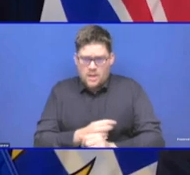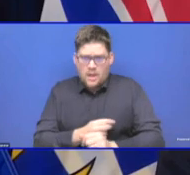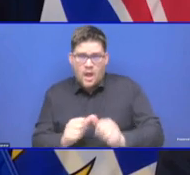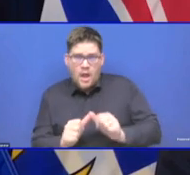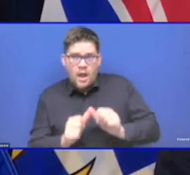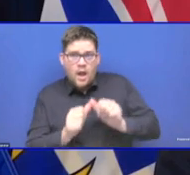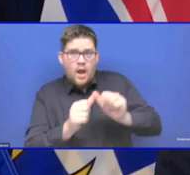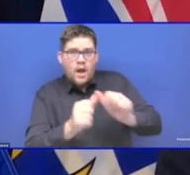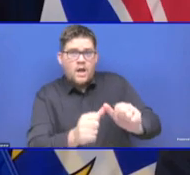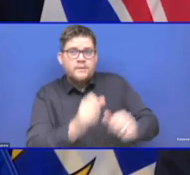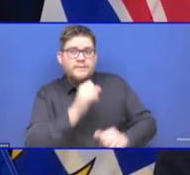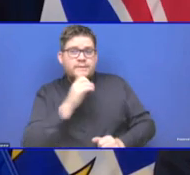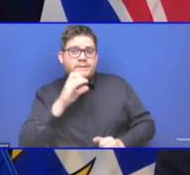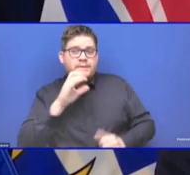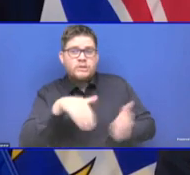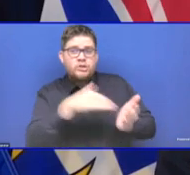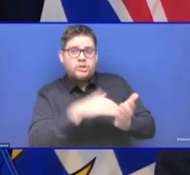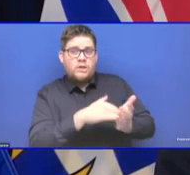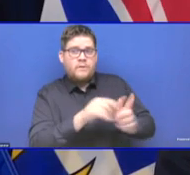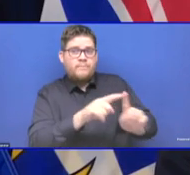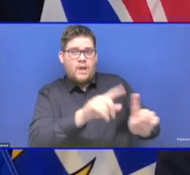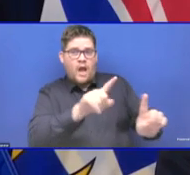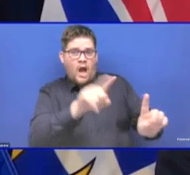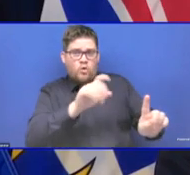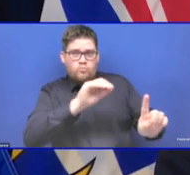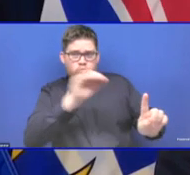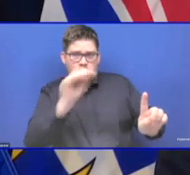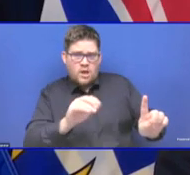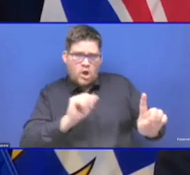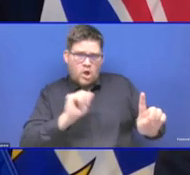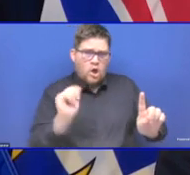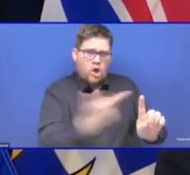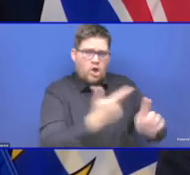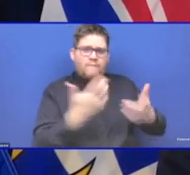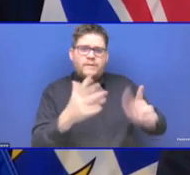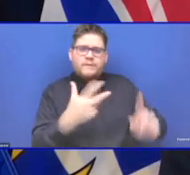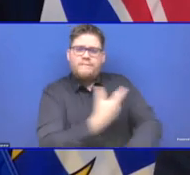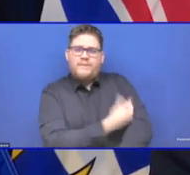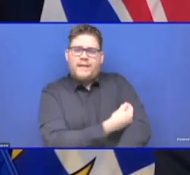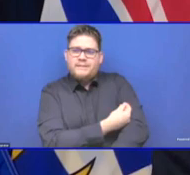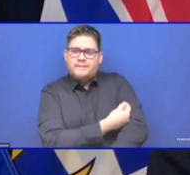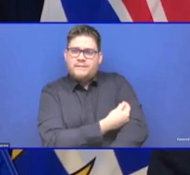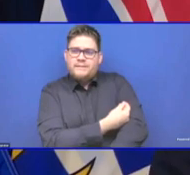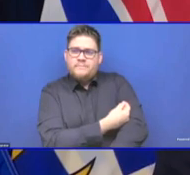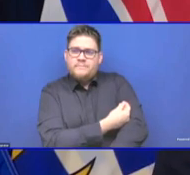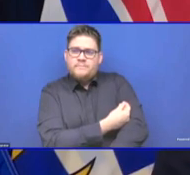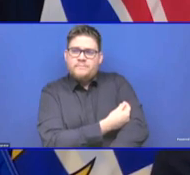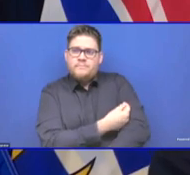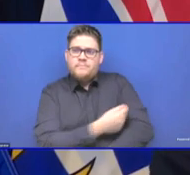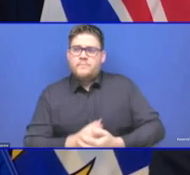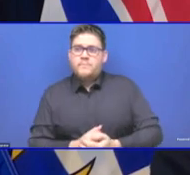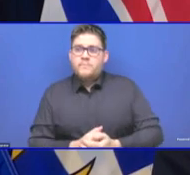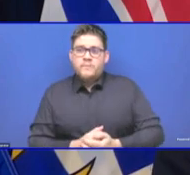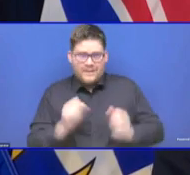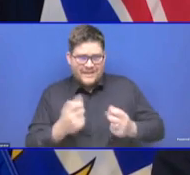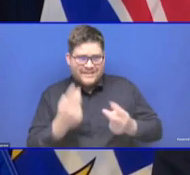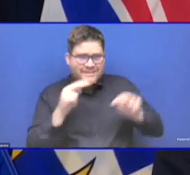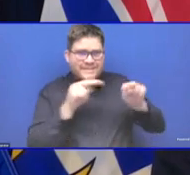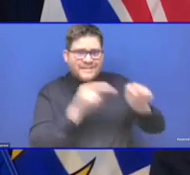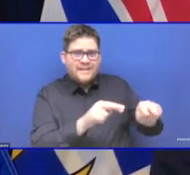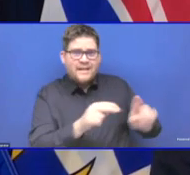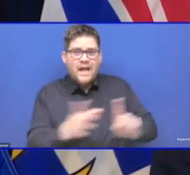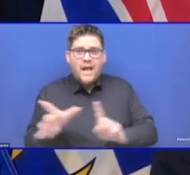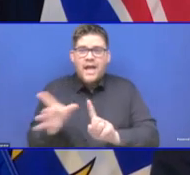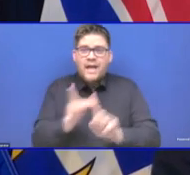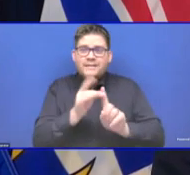care and assisted living, you have to be vaccinated. It means that all residents, there's a few care homes still left to be done,